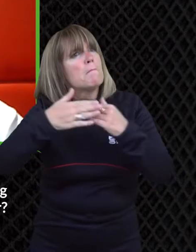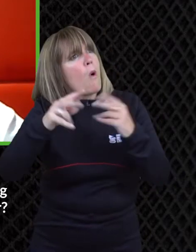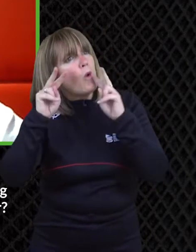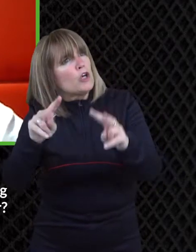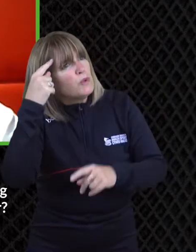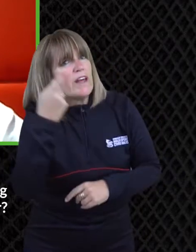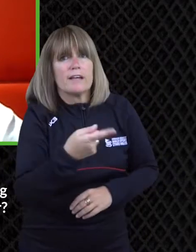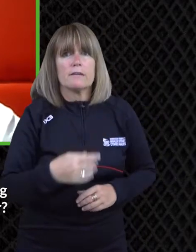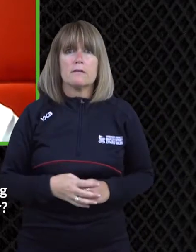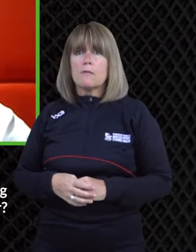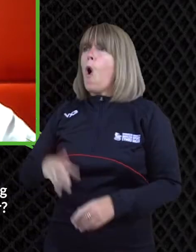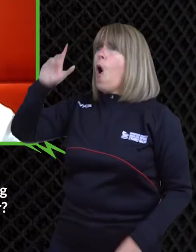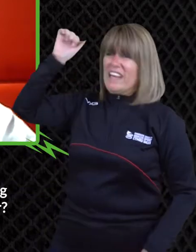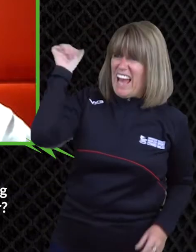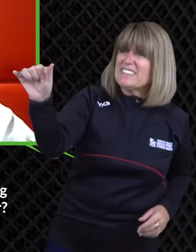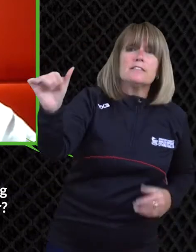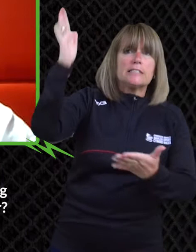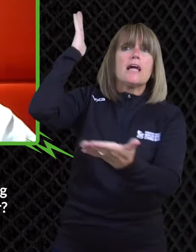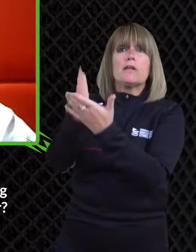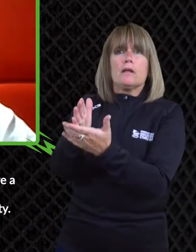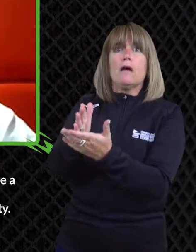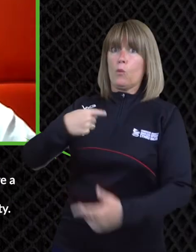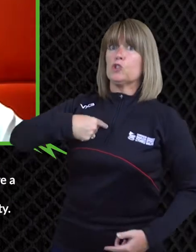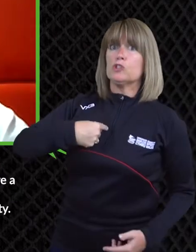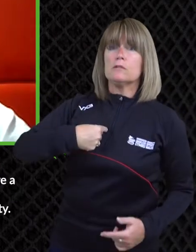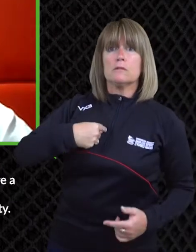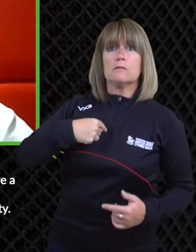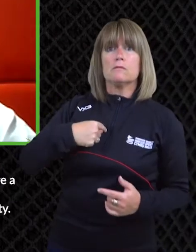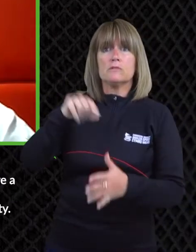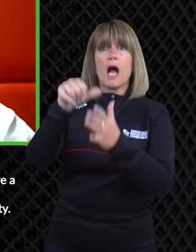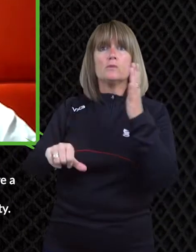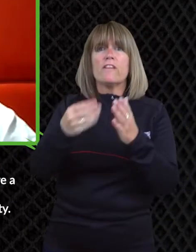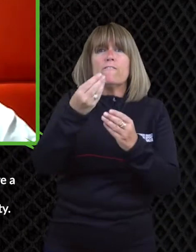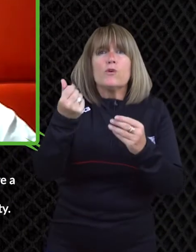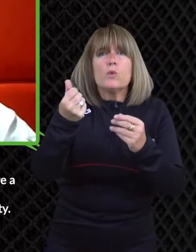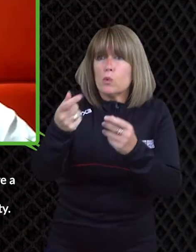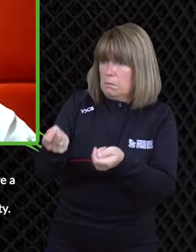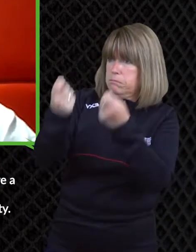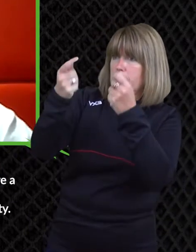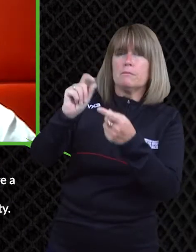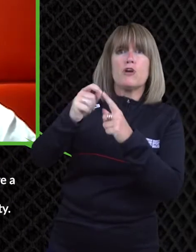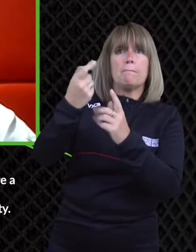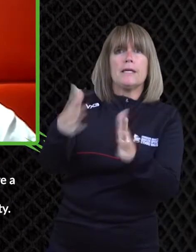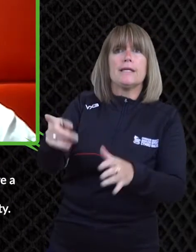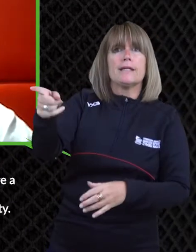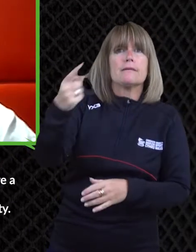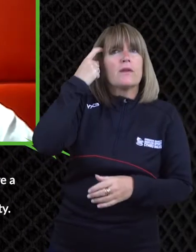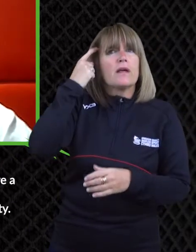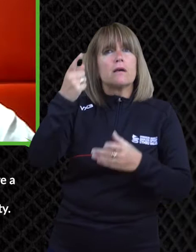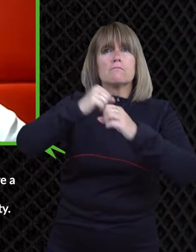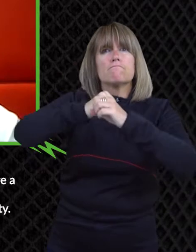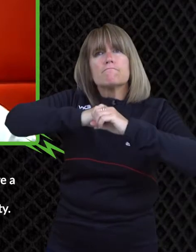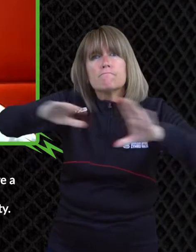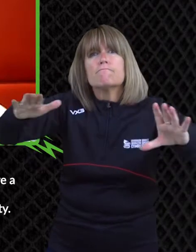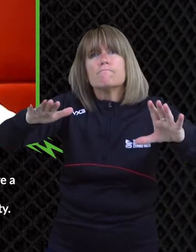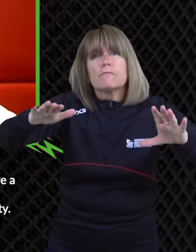the media because if people can understand it better yeah definitely just to start that with a few points you raised i think broadcasting